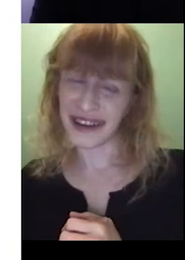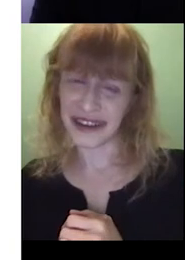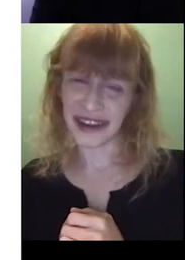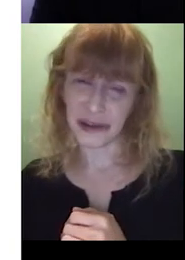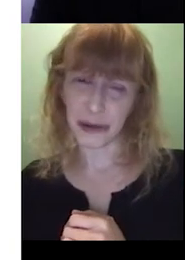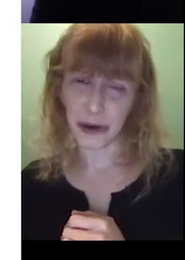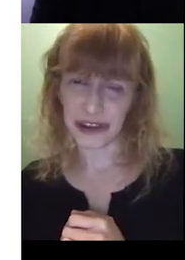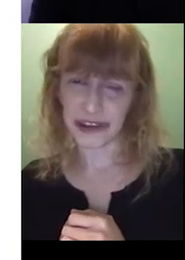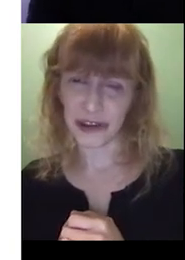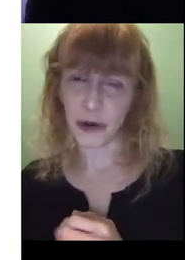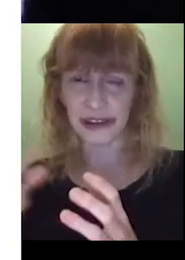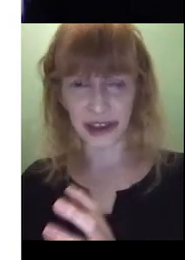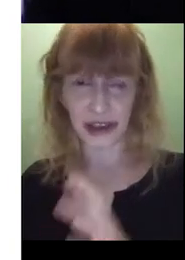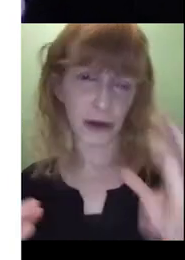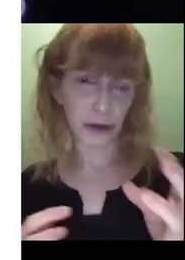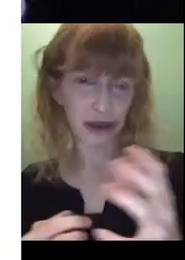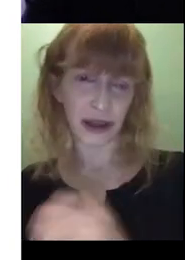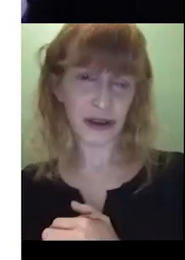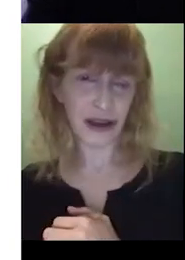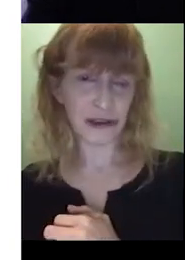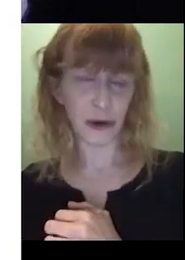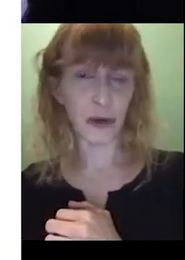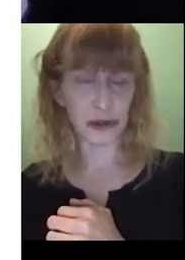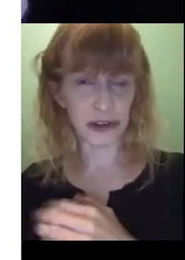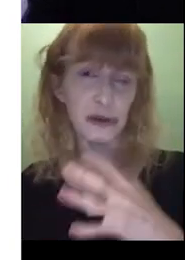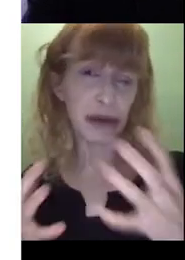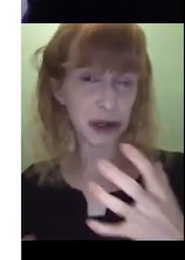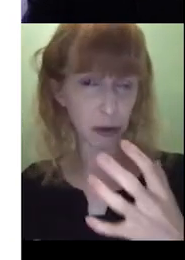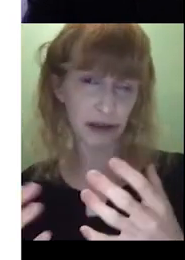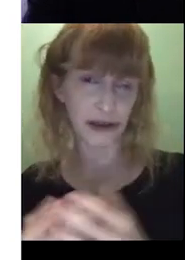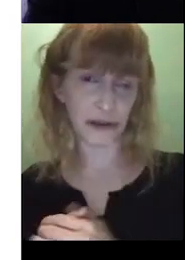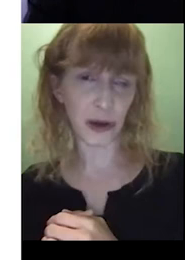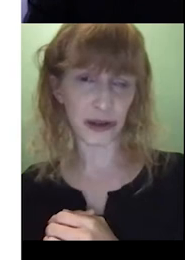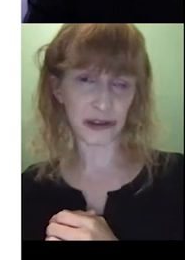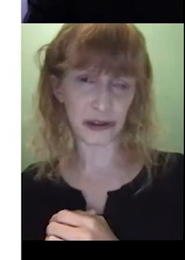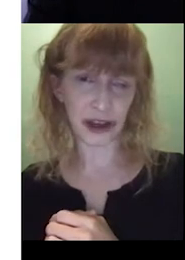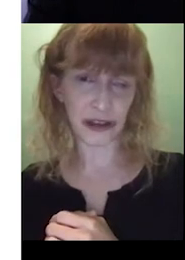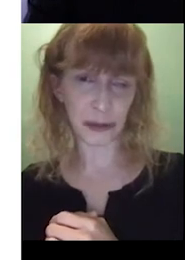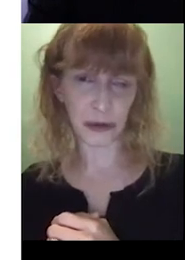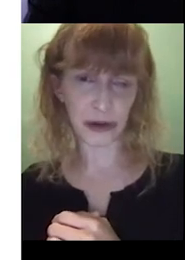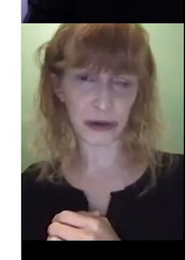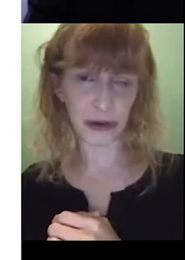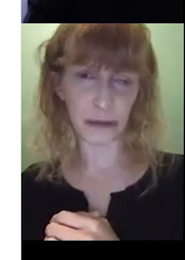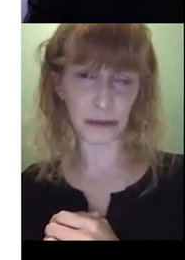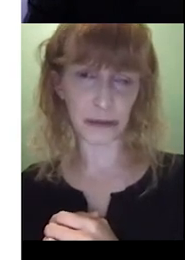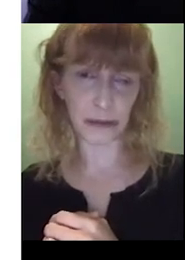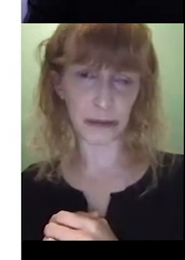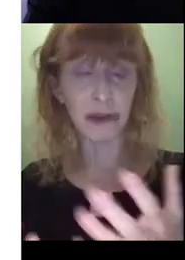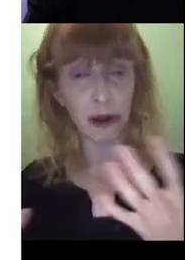languages that they need to process. So you either say it in one or the other. So I would pick one. If you're going to start the book,